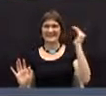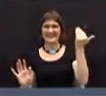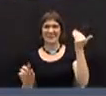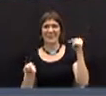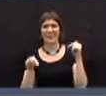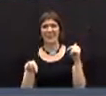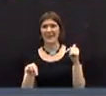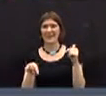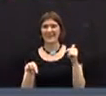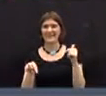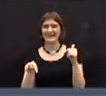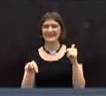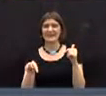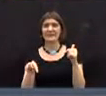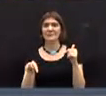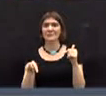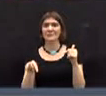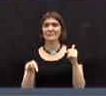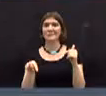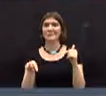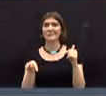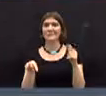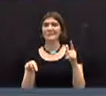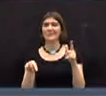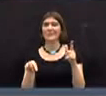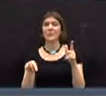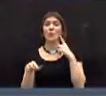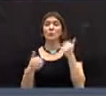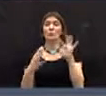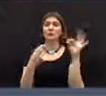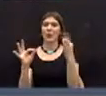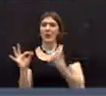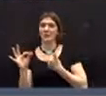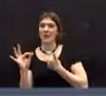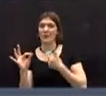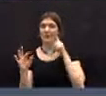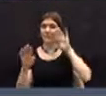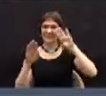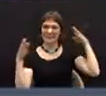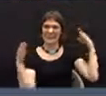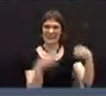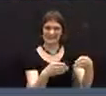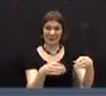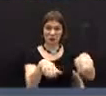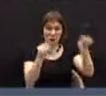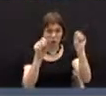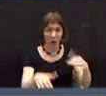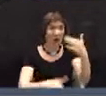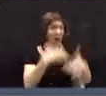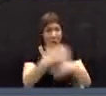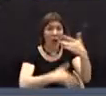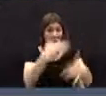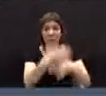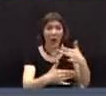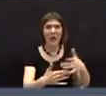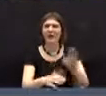to abandon a much-needed project in this town without properly warning it.